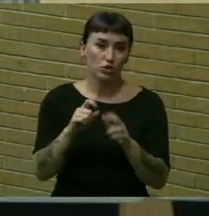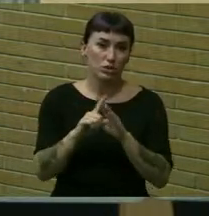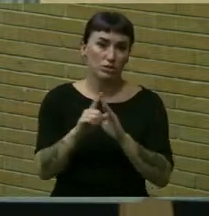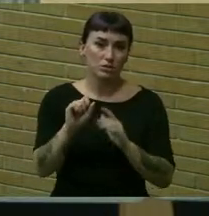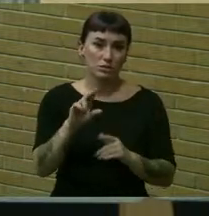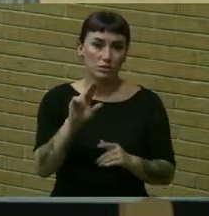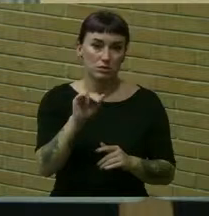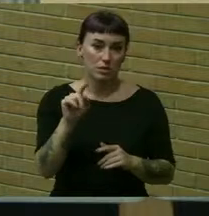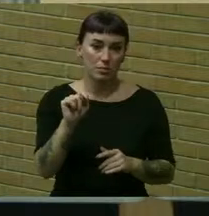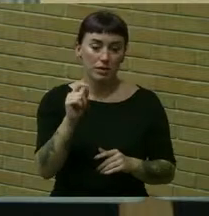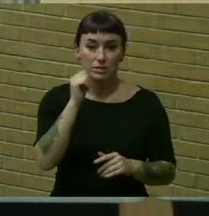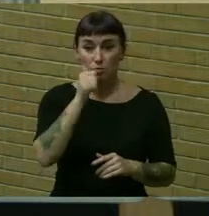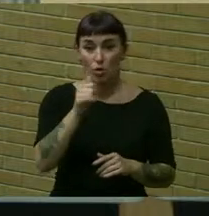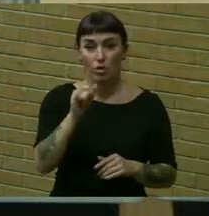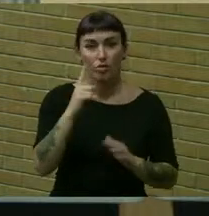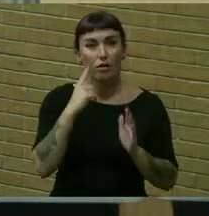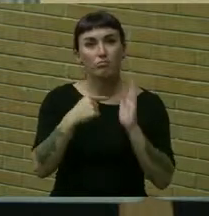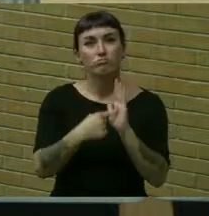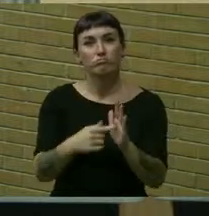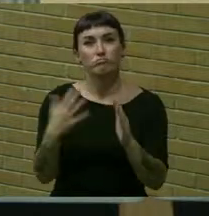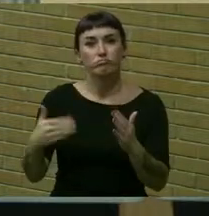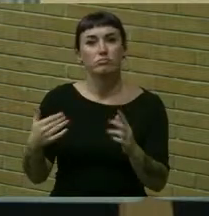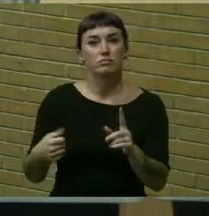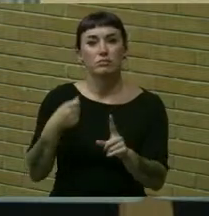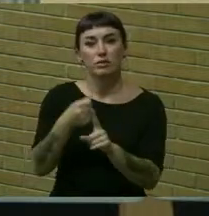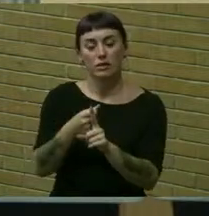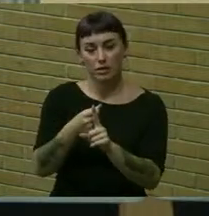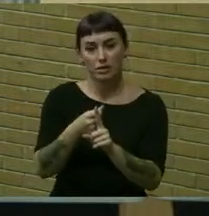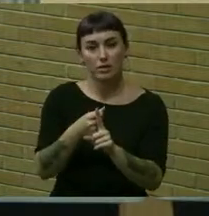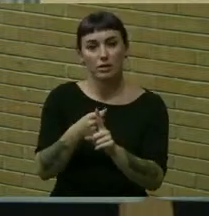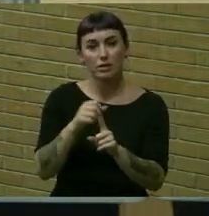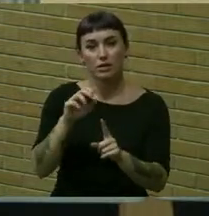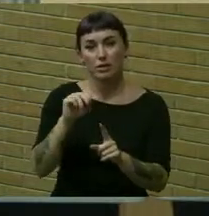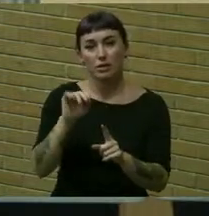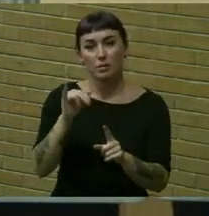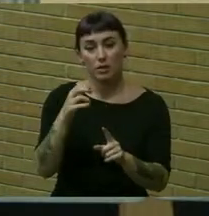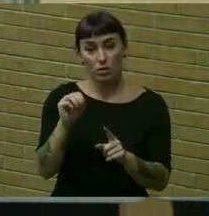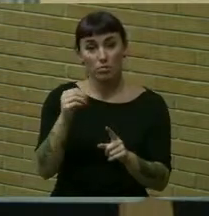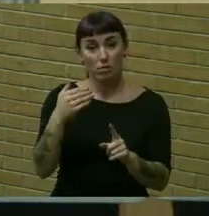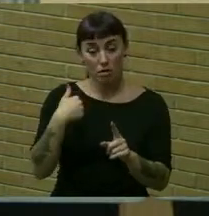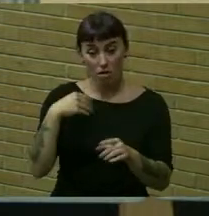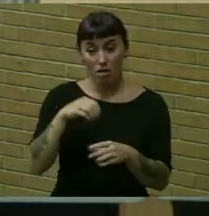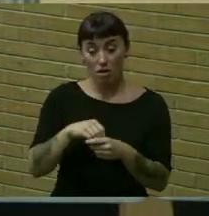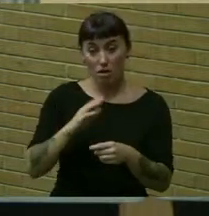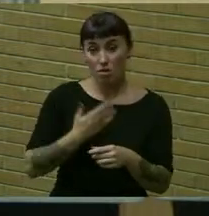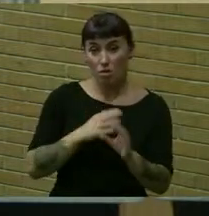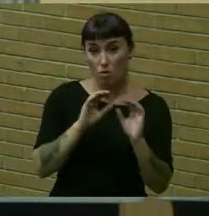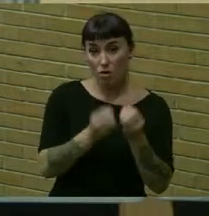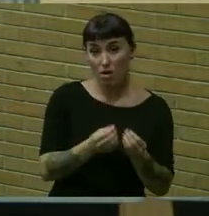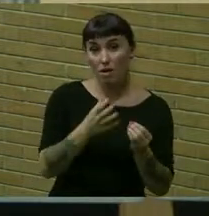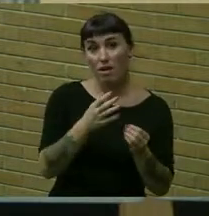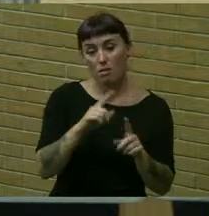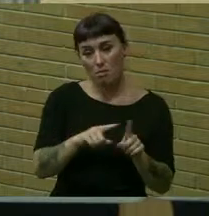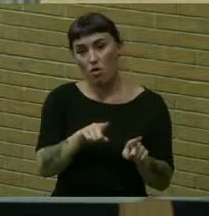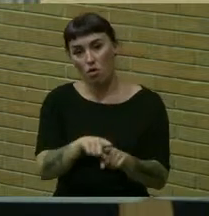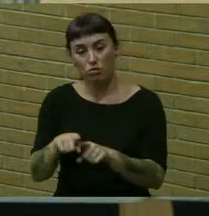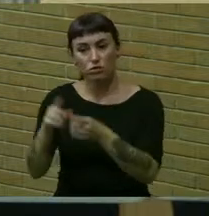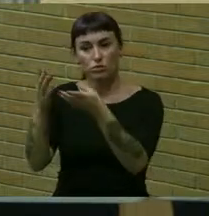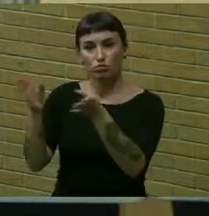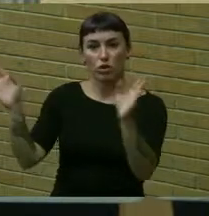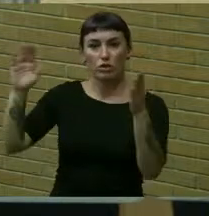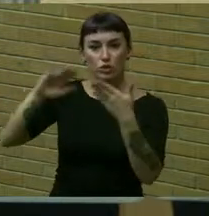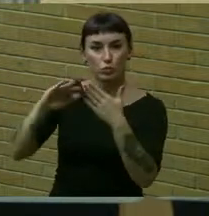tomorrow that is a reflection of the impact that miriam is having not only within our organization but in the broader